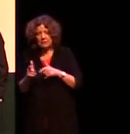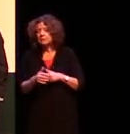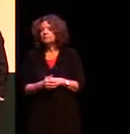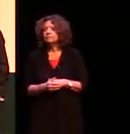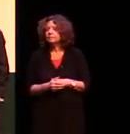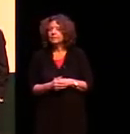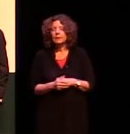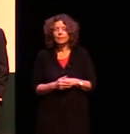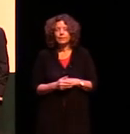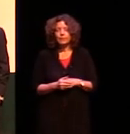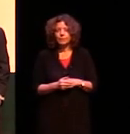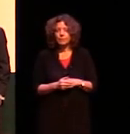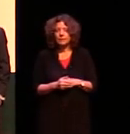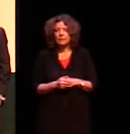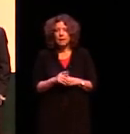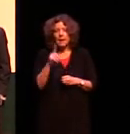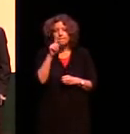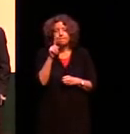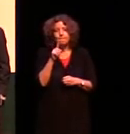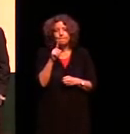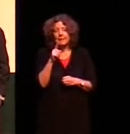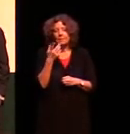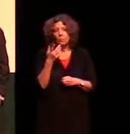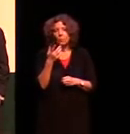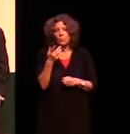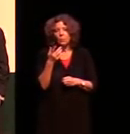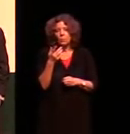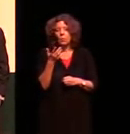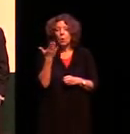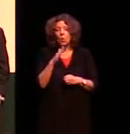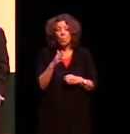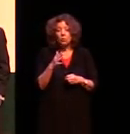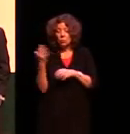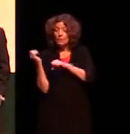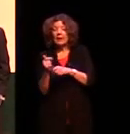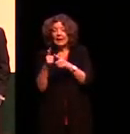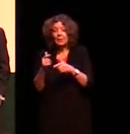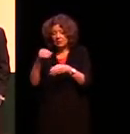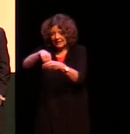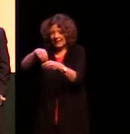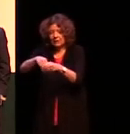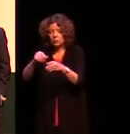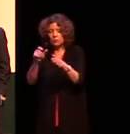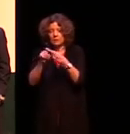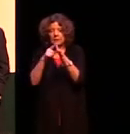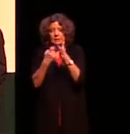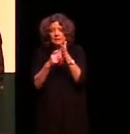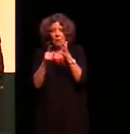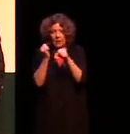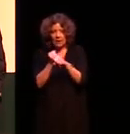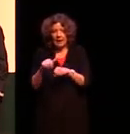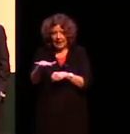and people um people want to bring languages to uh into the dark nation but even so it includes um